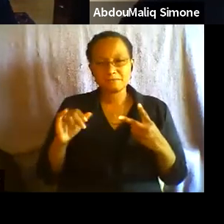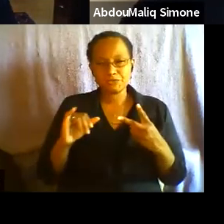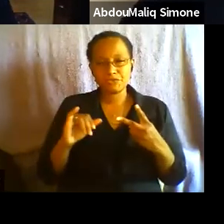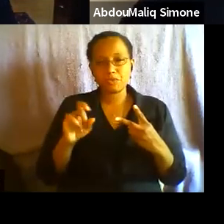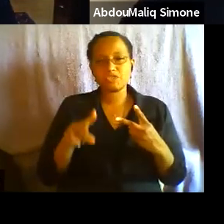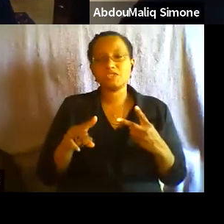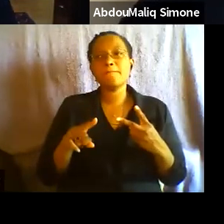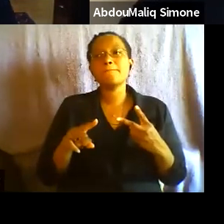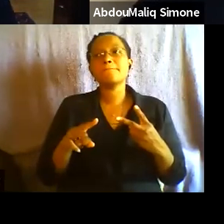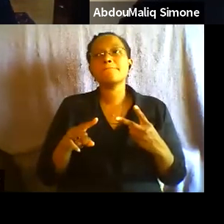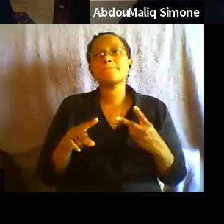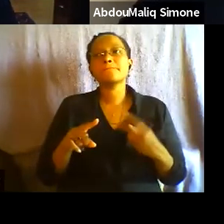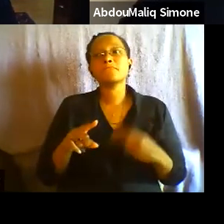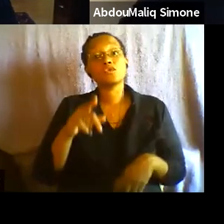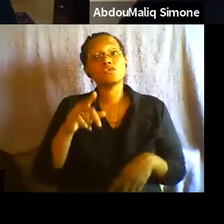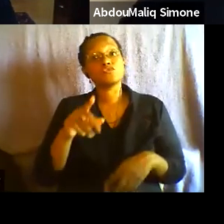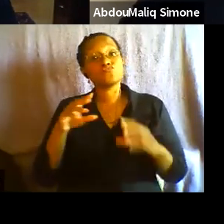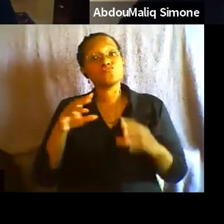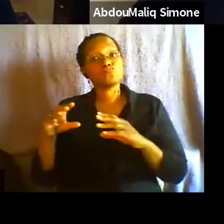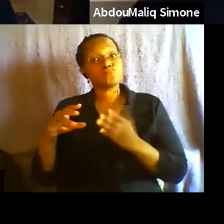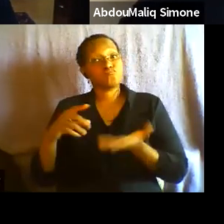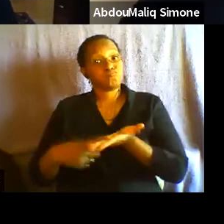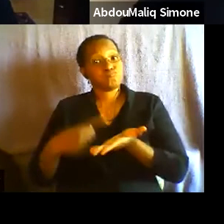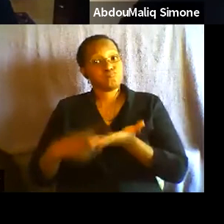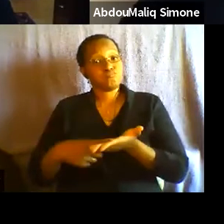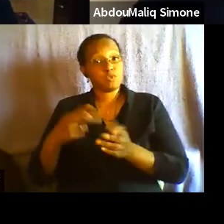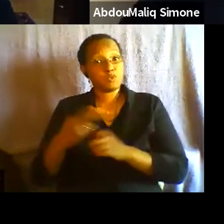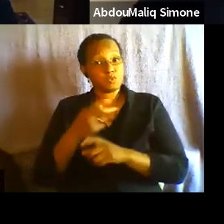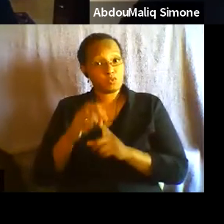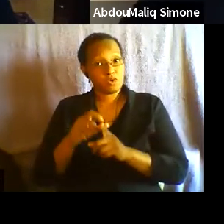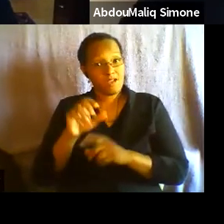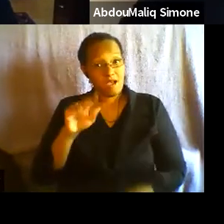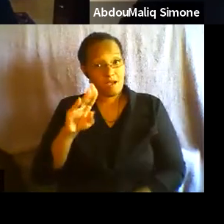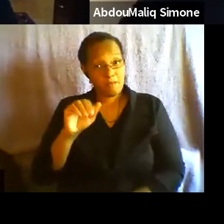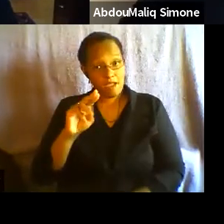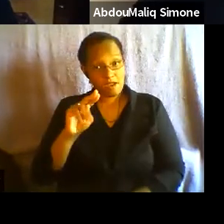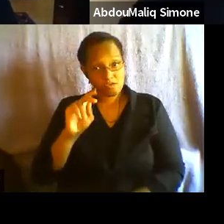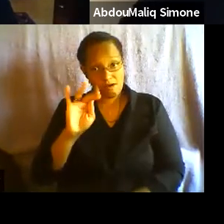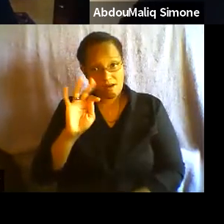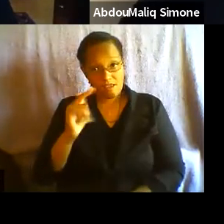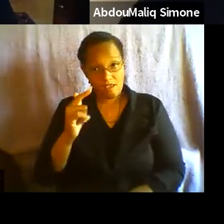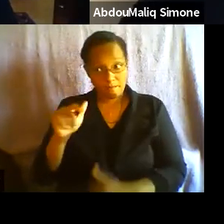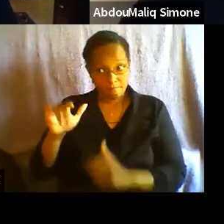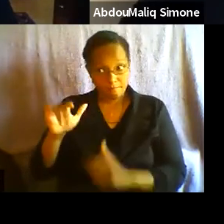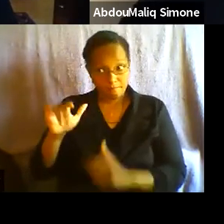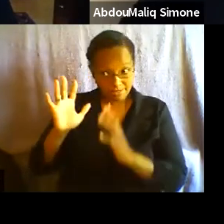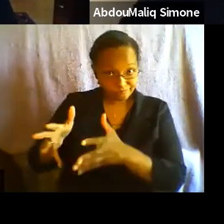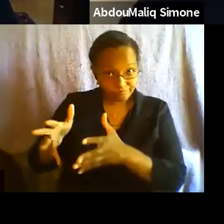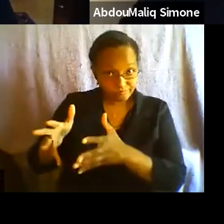It says, what you're talking about as abandoning, it seems to me that in different contexts,